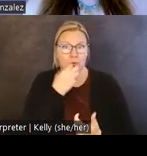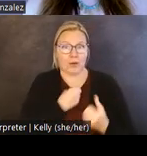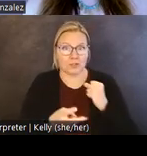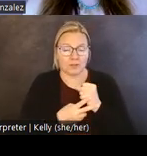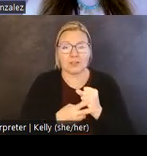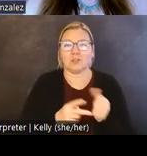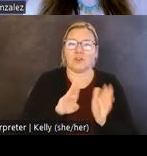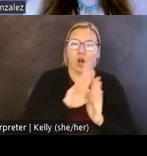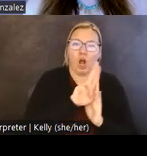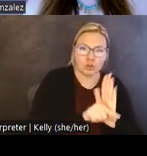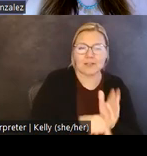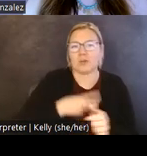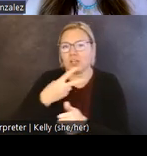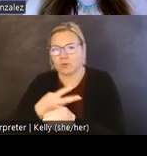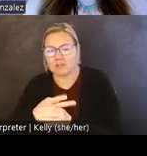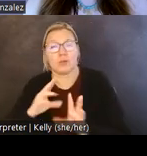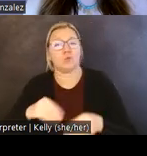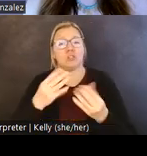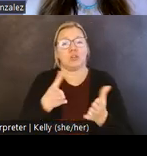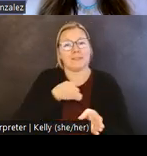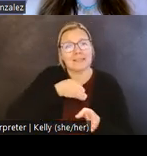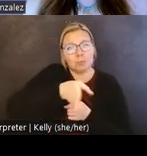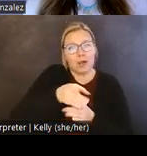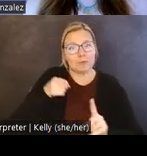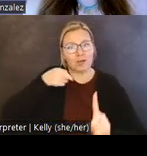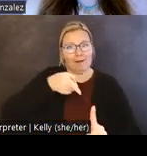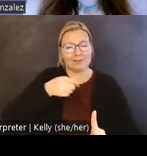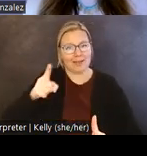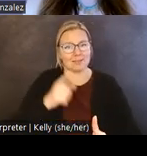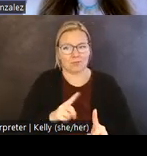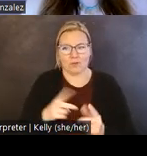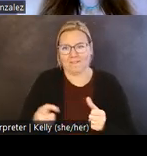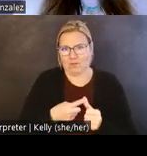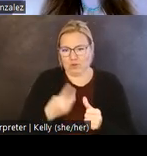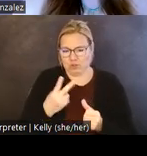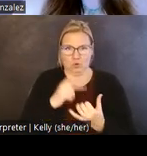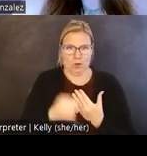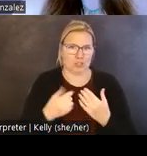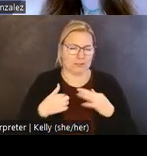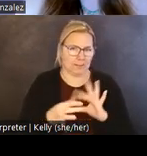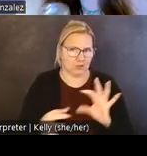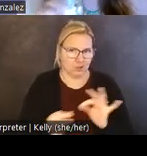graduate students, and which serves as a primary context for undertaking the first two projects that I mentioned.